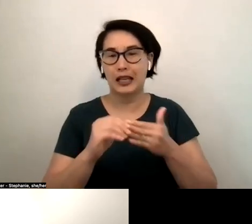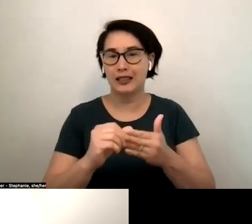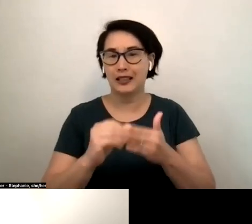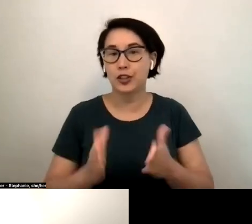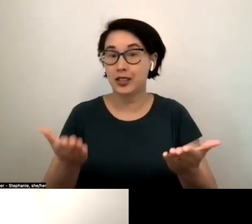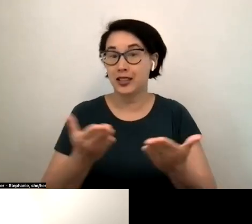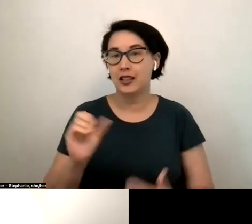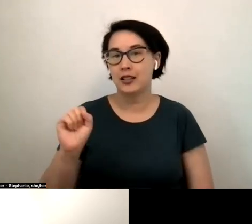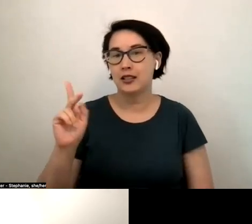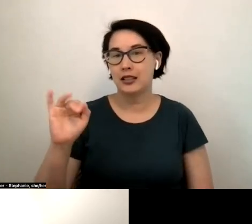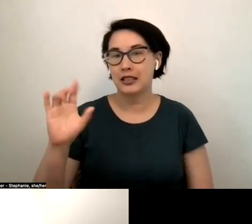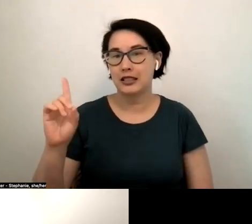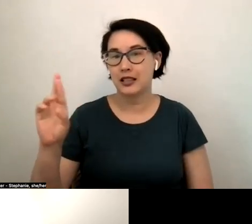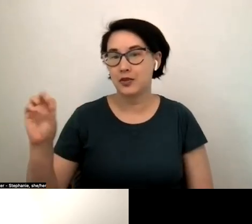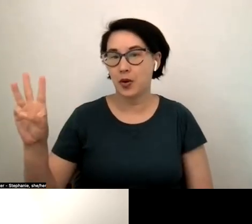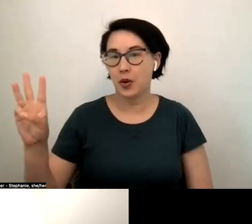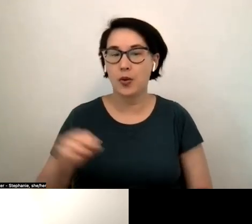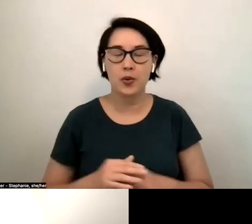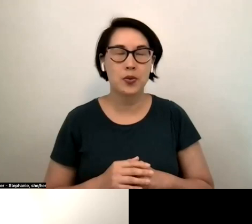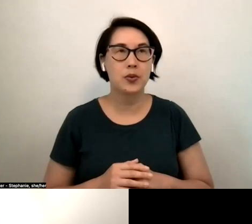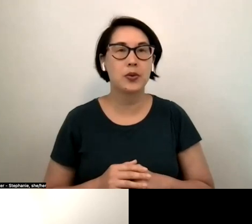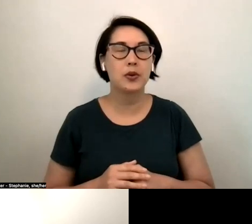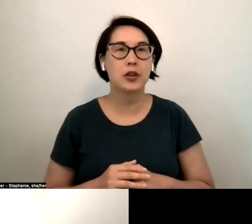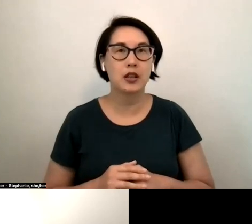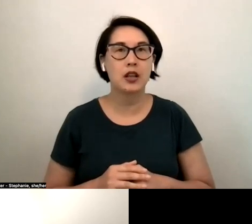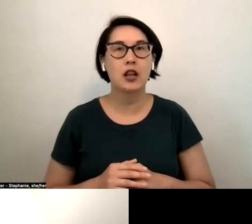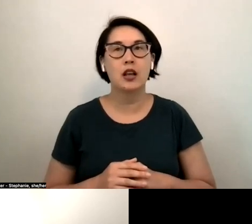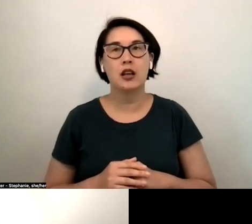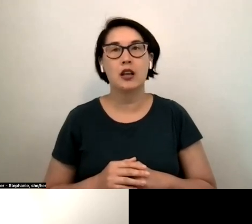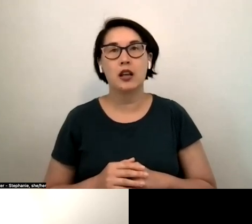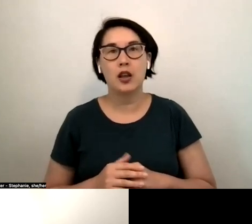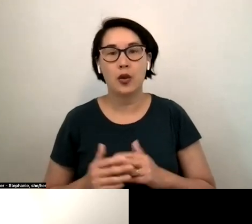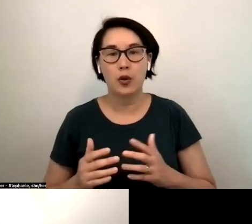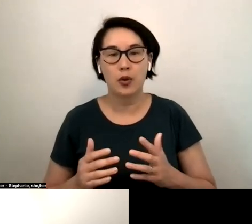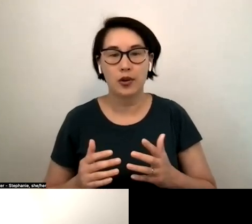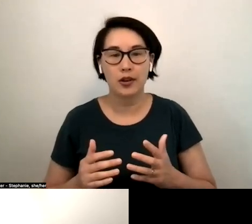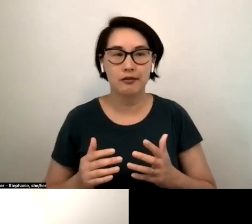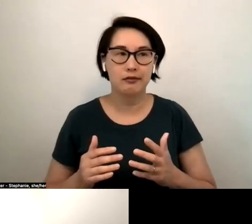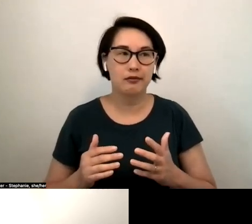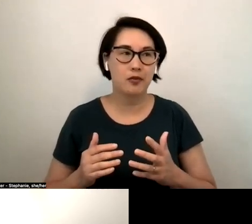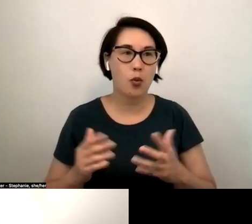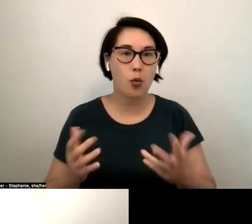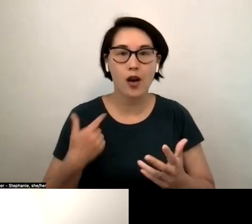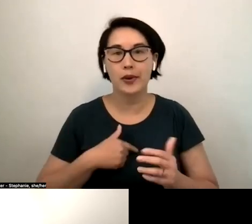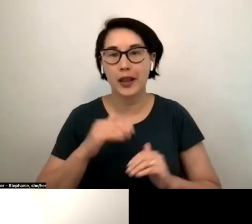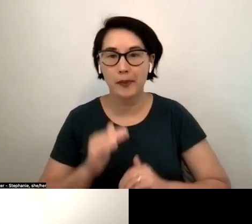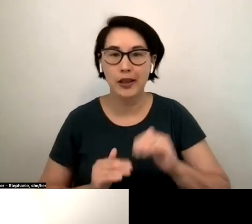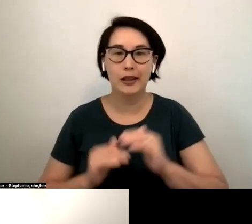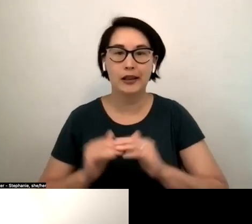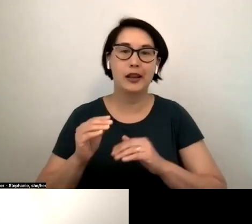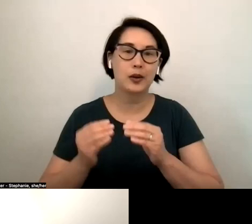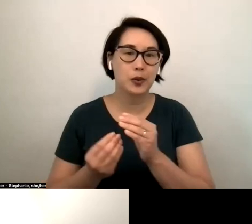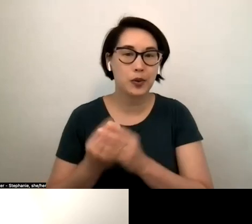way we've been growing or building or it's it's like you know it's it's not